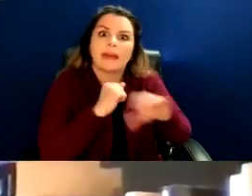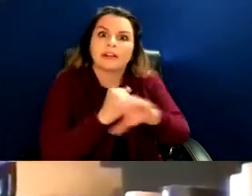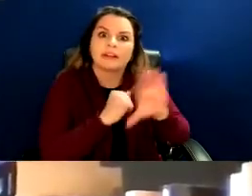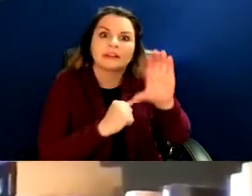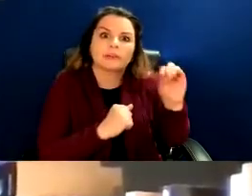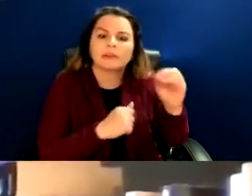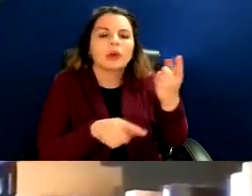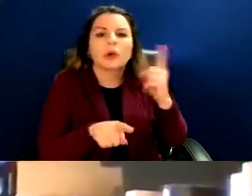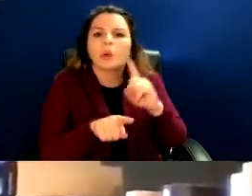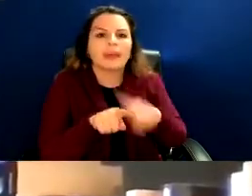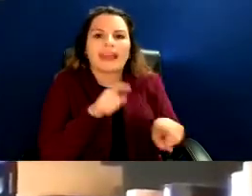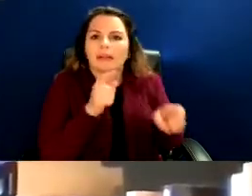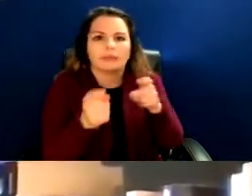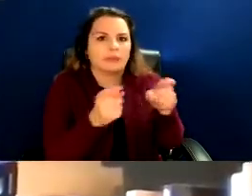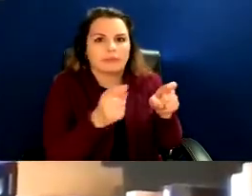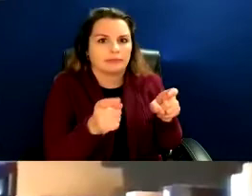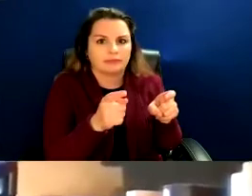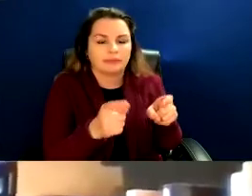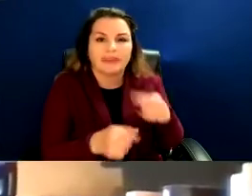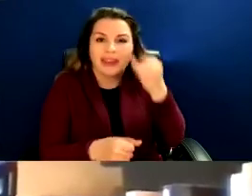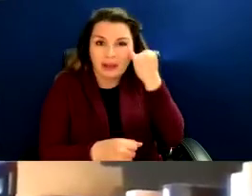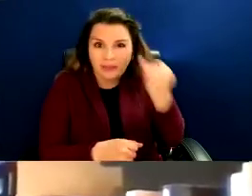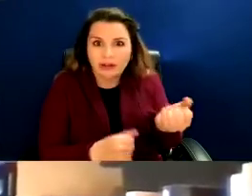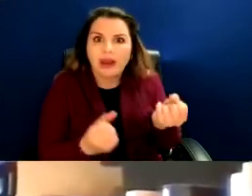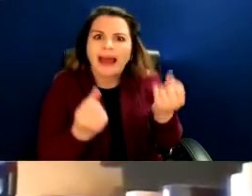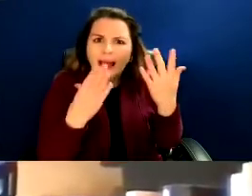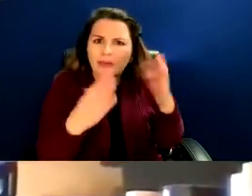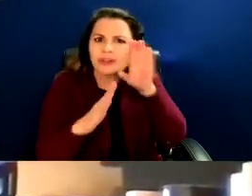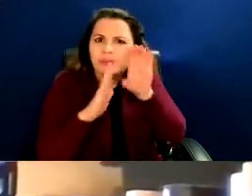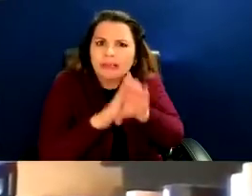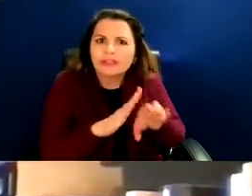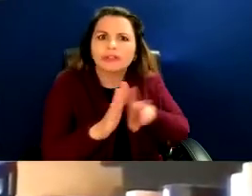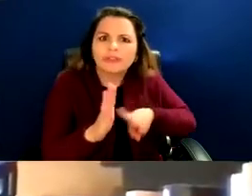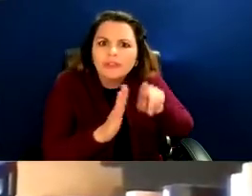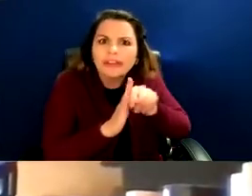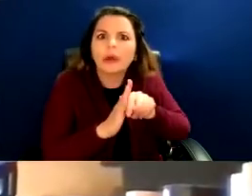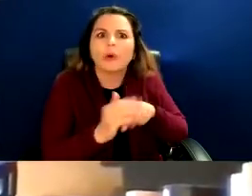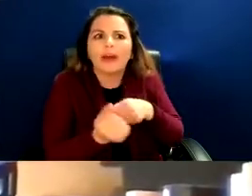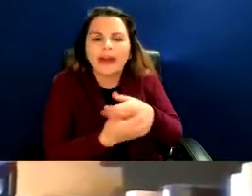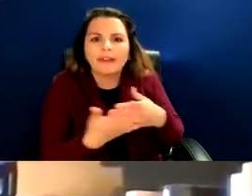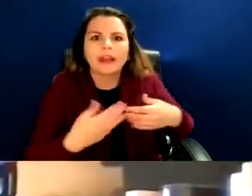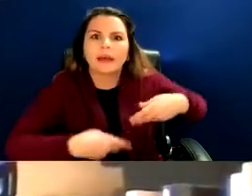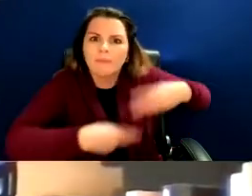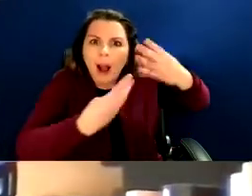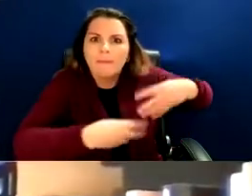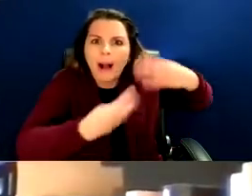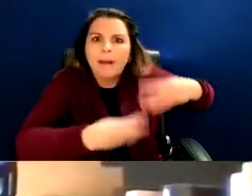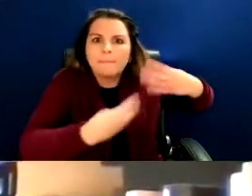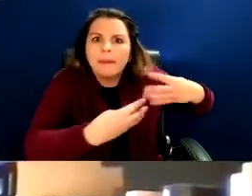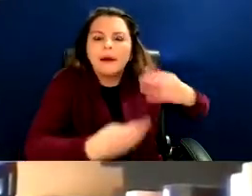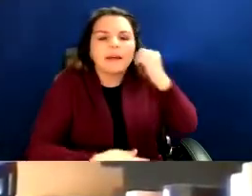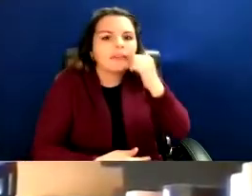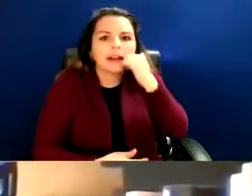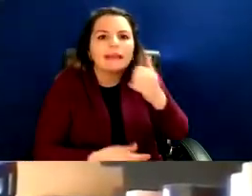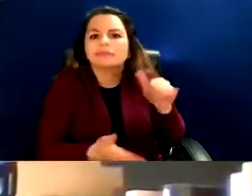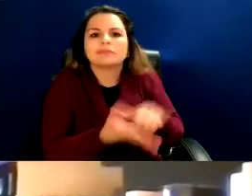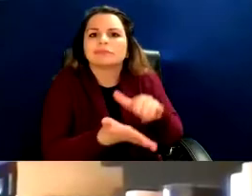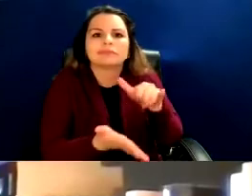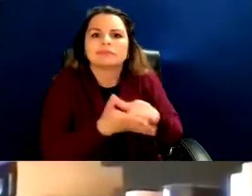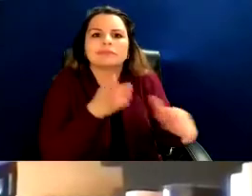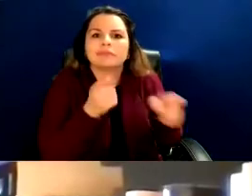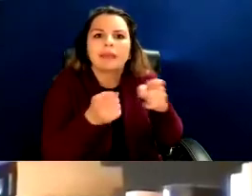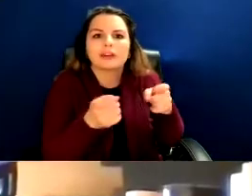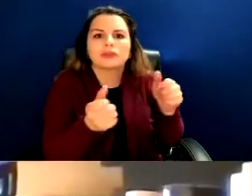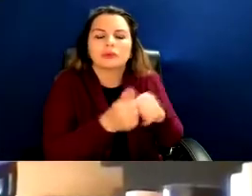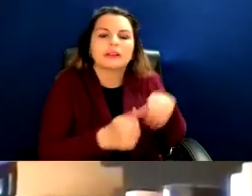mean, the size and scale of the amount of content that moves into these platforms cannot be managed through